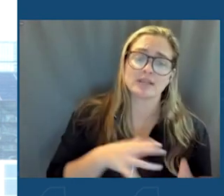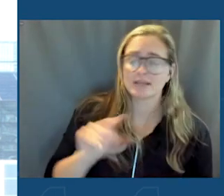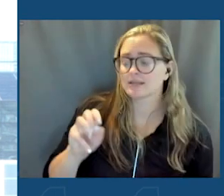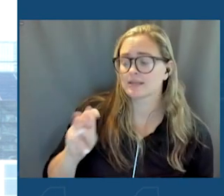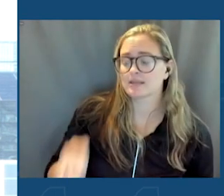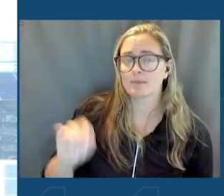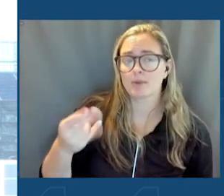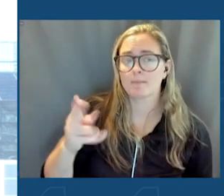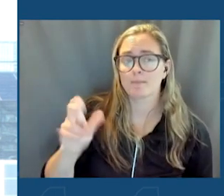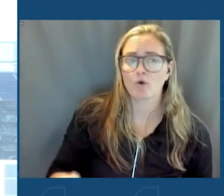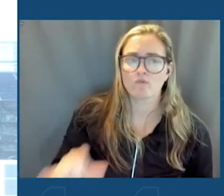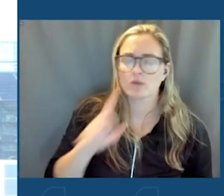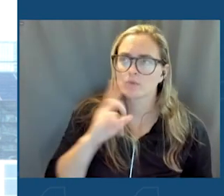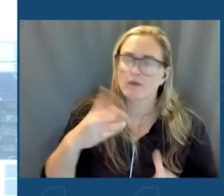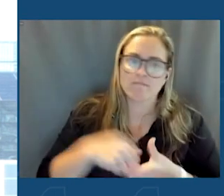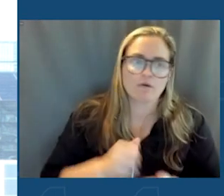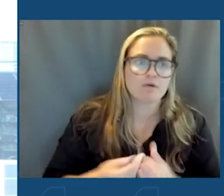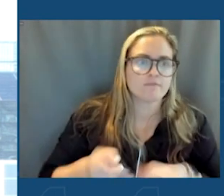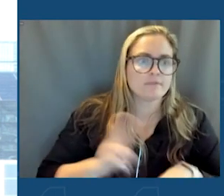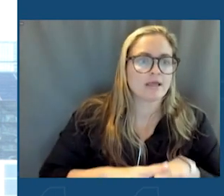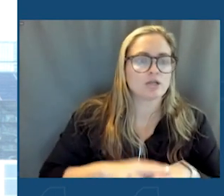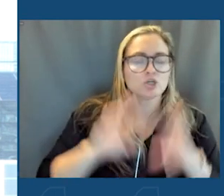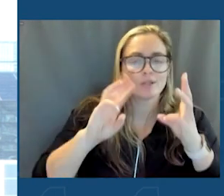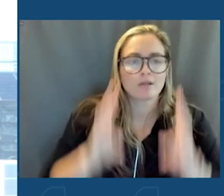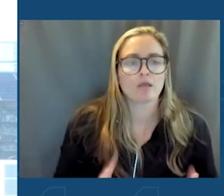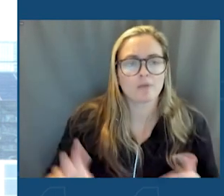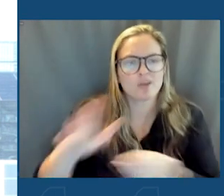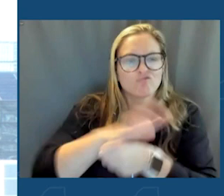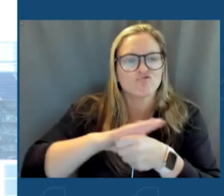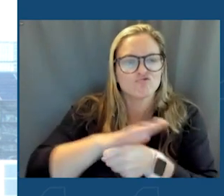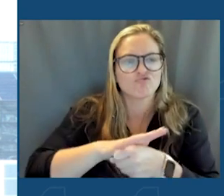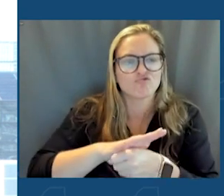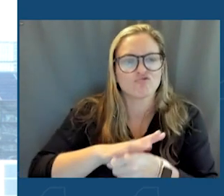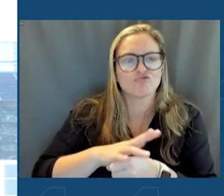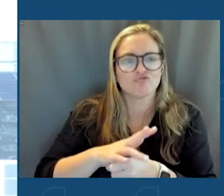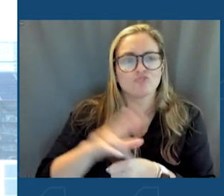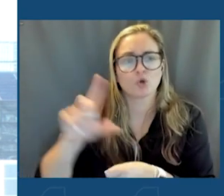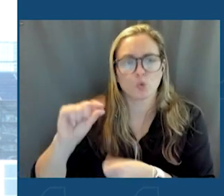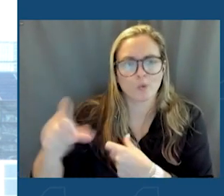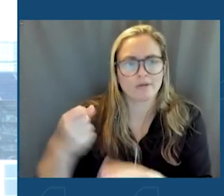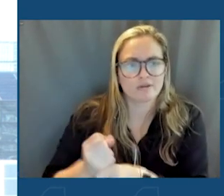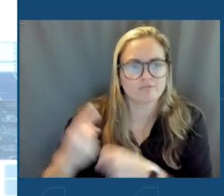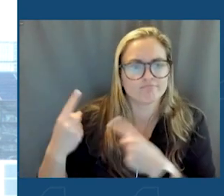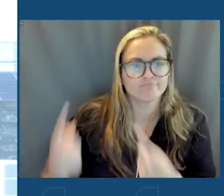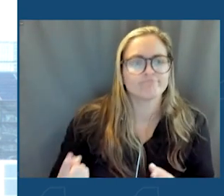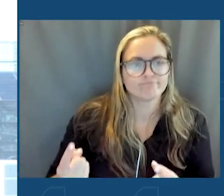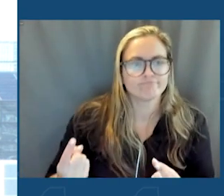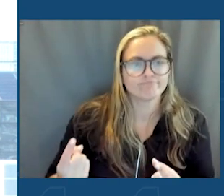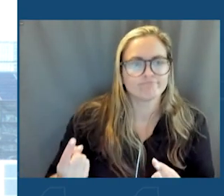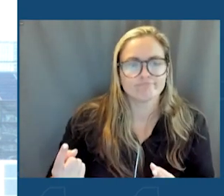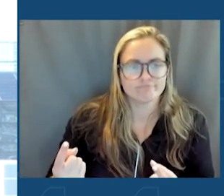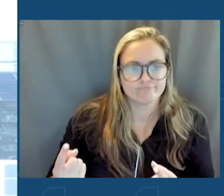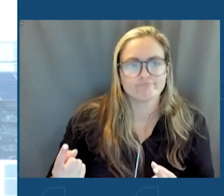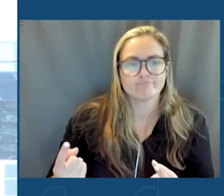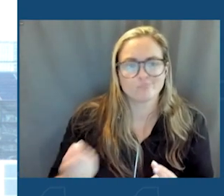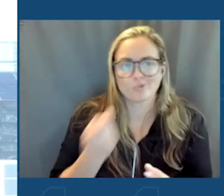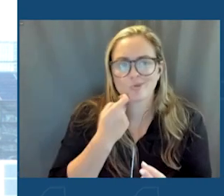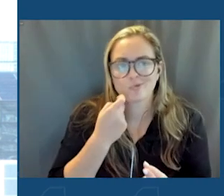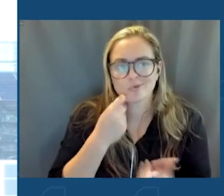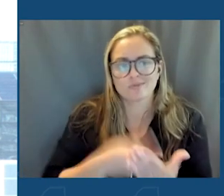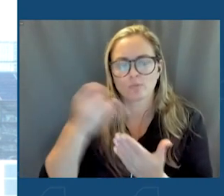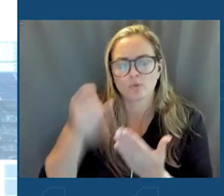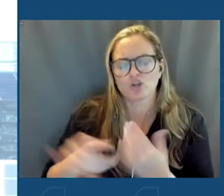by the way, has been involved nationally in the climate arena for two decades, especially with the Climate Reality Project, which is Al Gore's